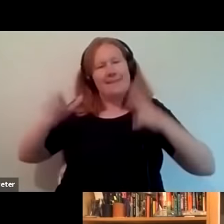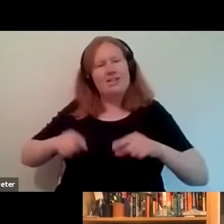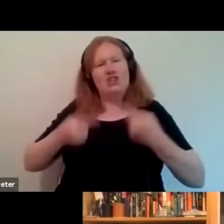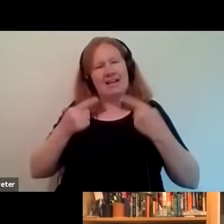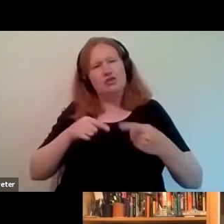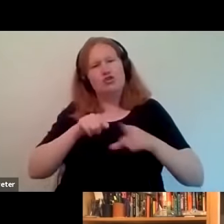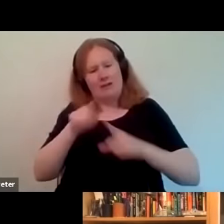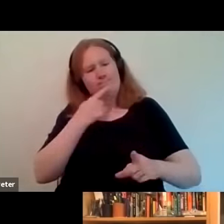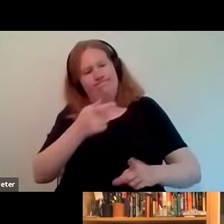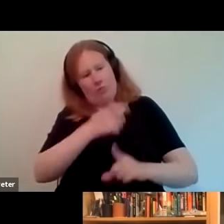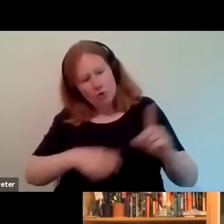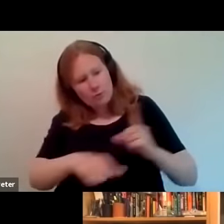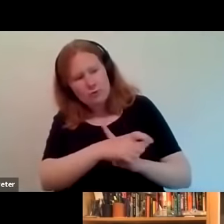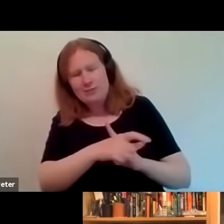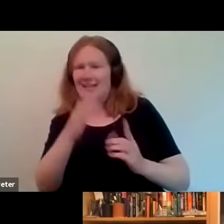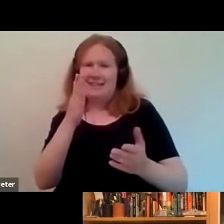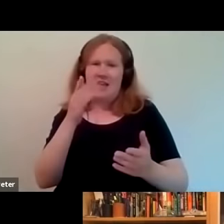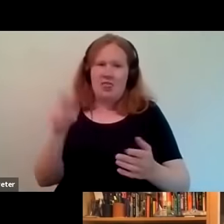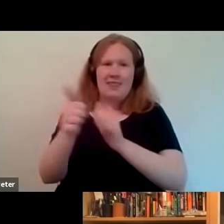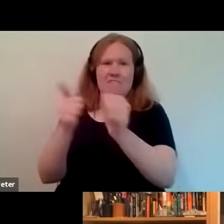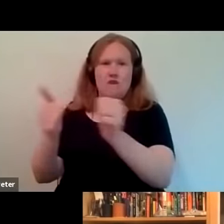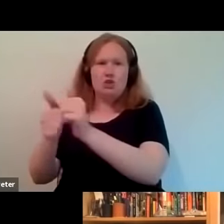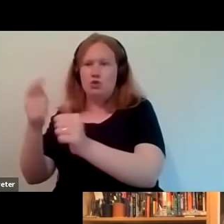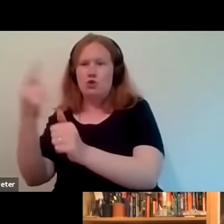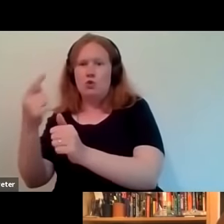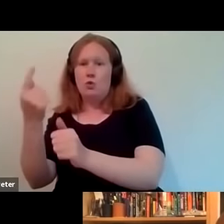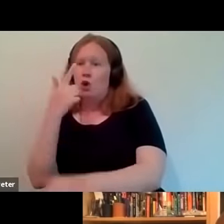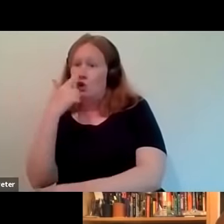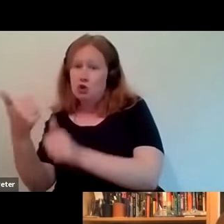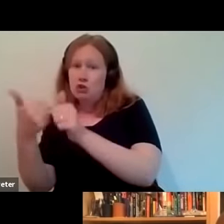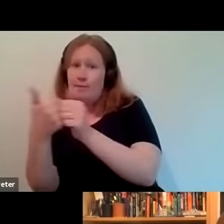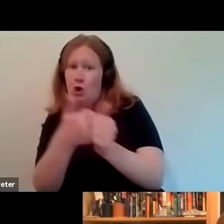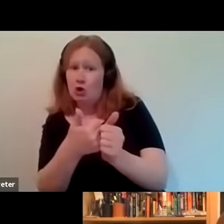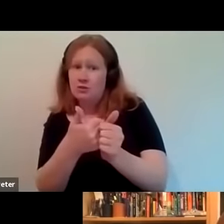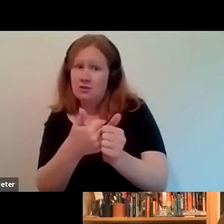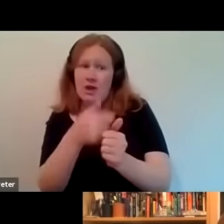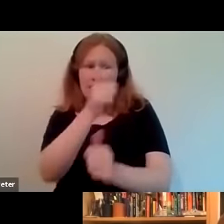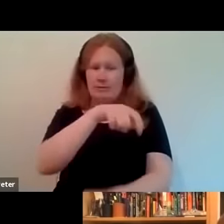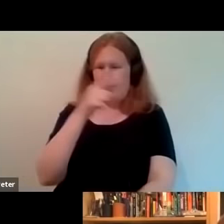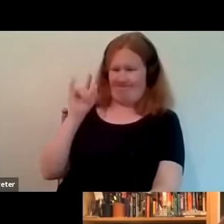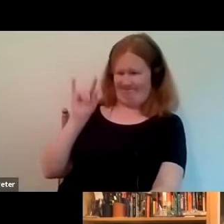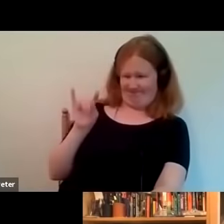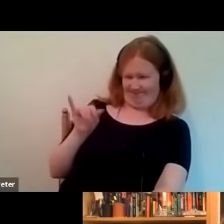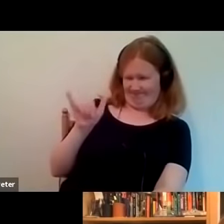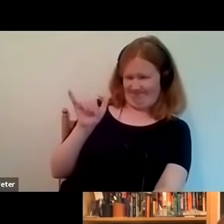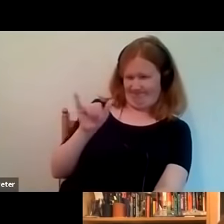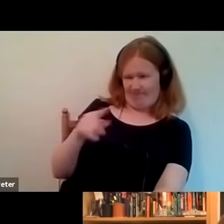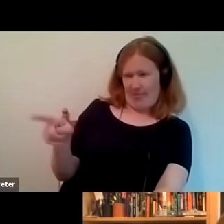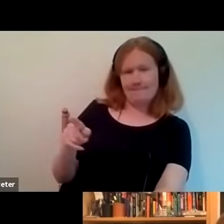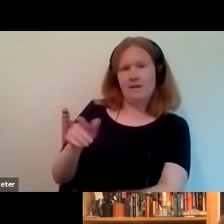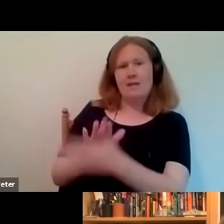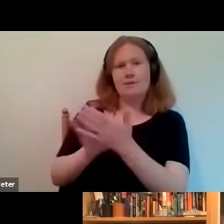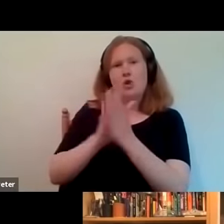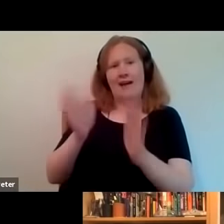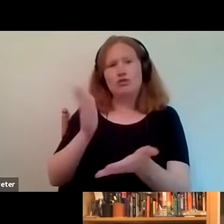the community regards the very institutions that could support as the enemy and that has to be negotiated